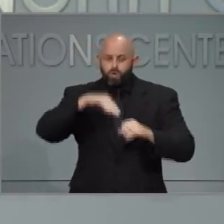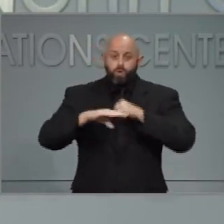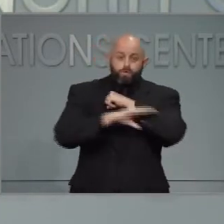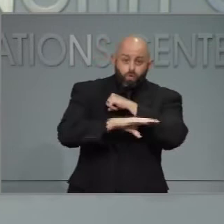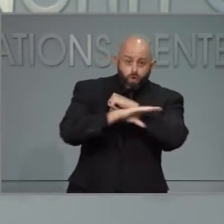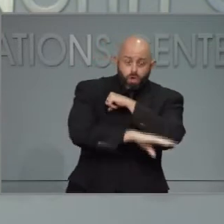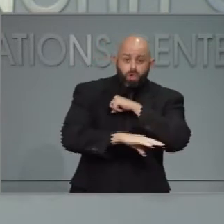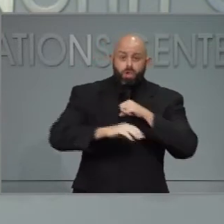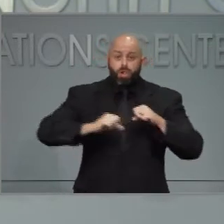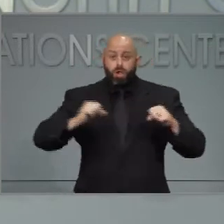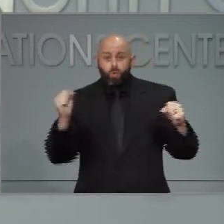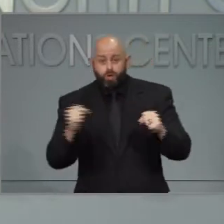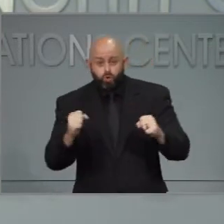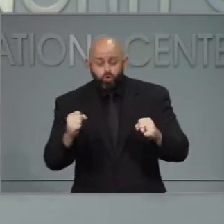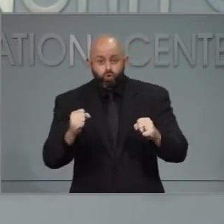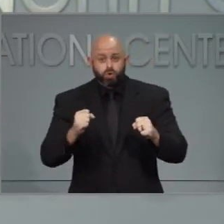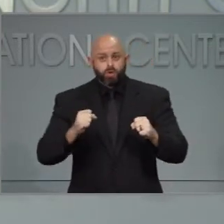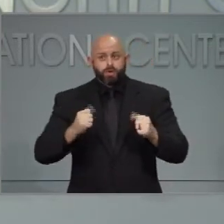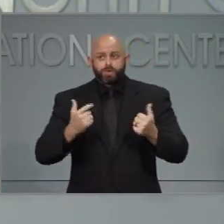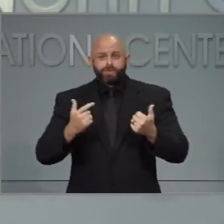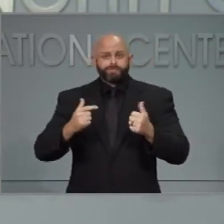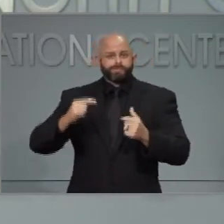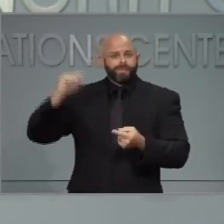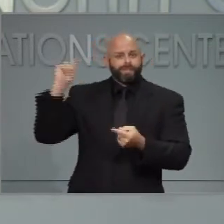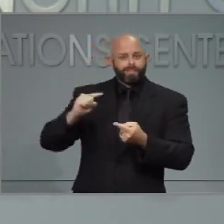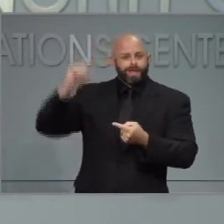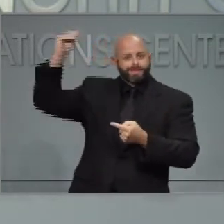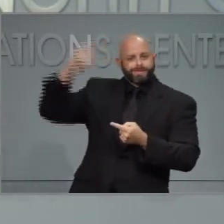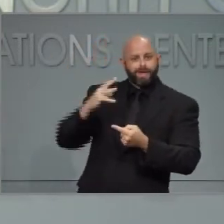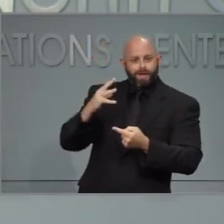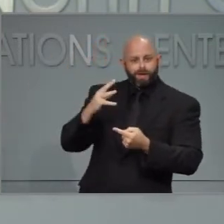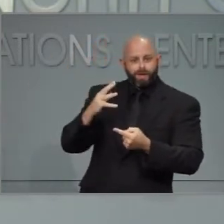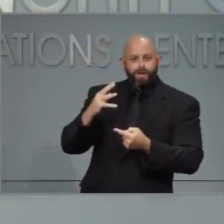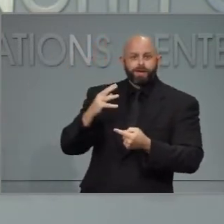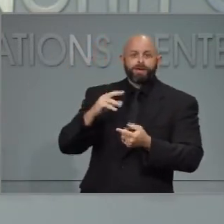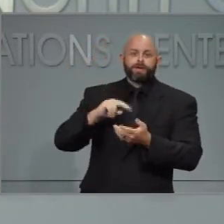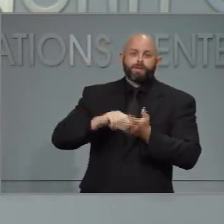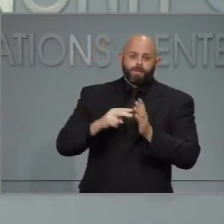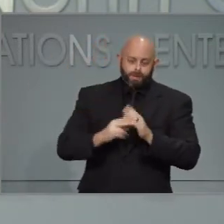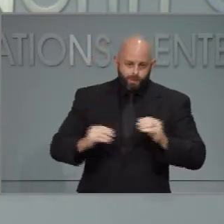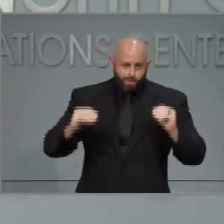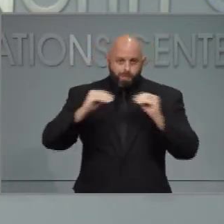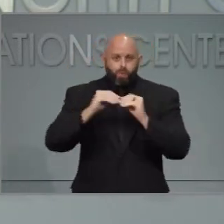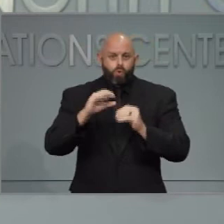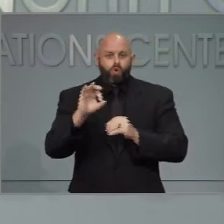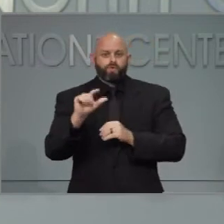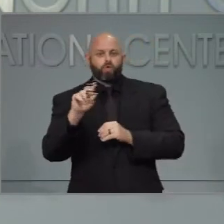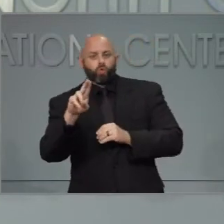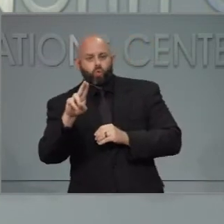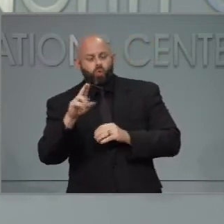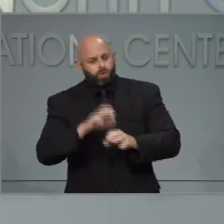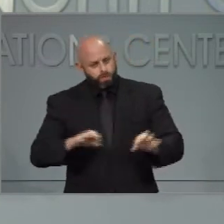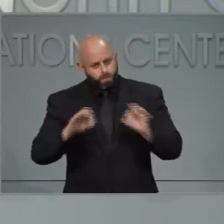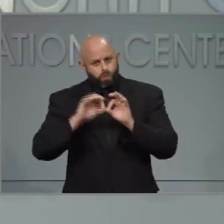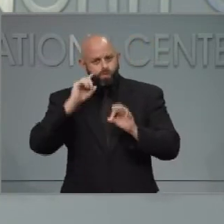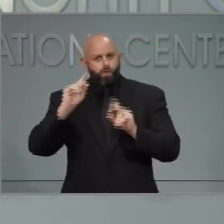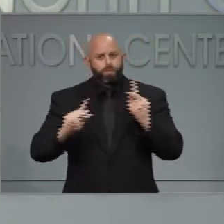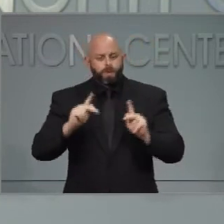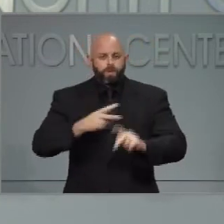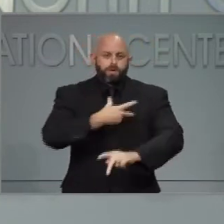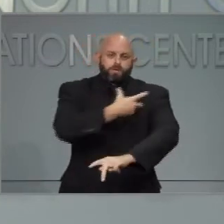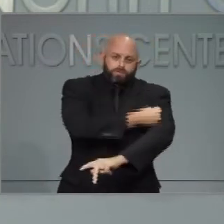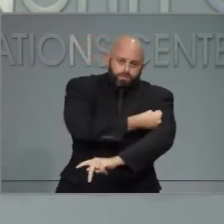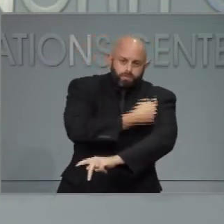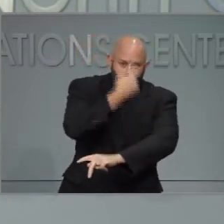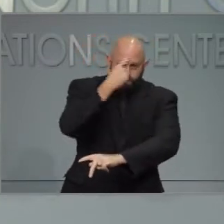and winter, it will get colder, and Dr. Cohen reminded you about the flu shot. It's going to be important for people to look after each